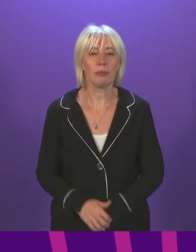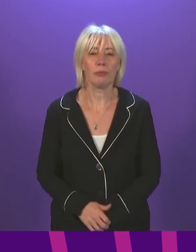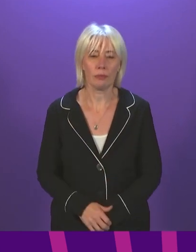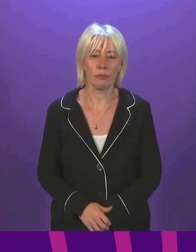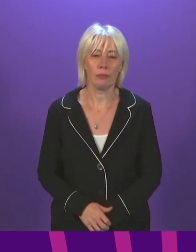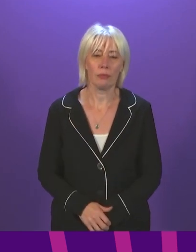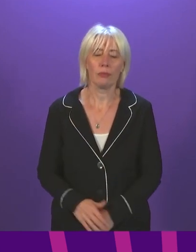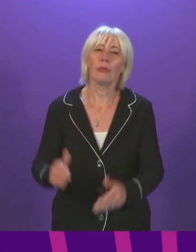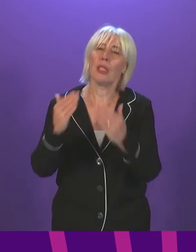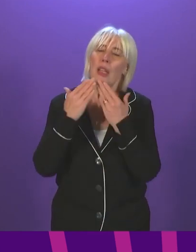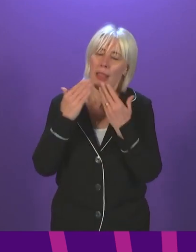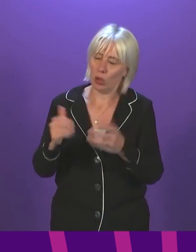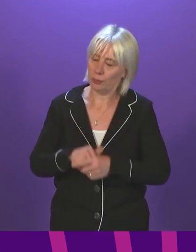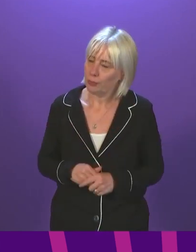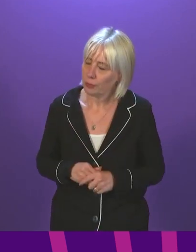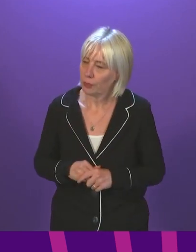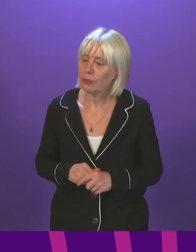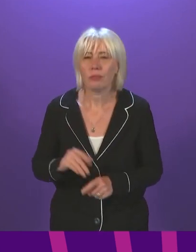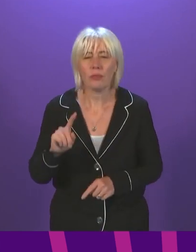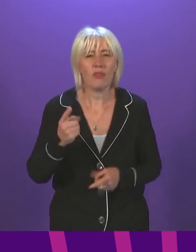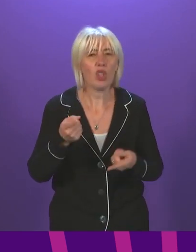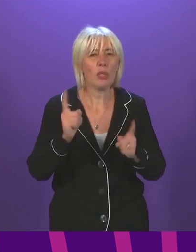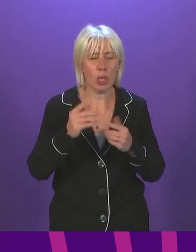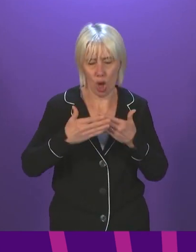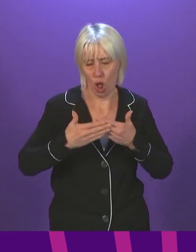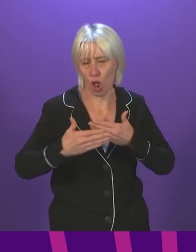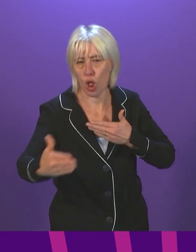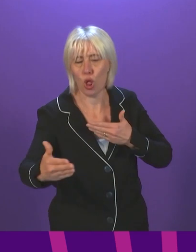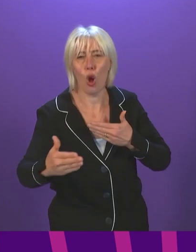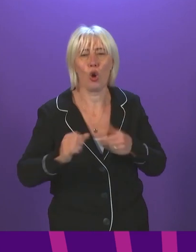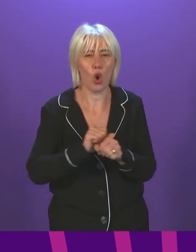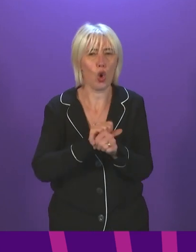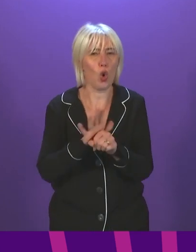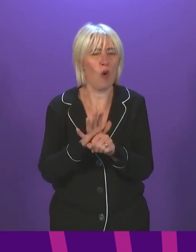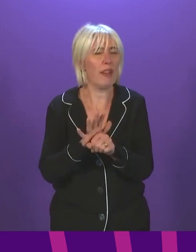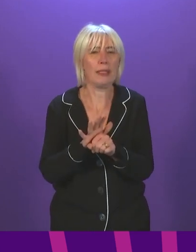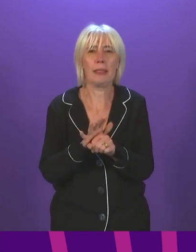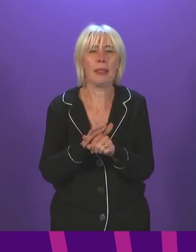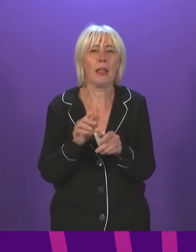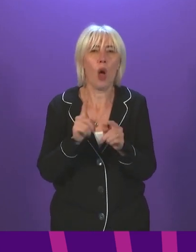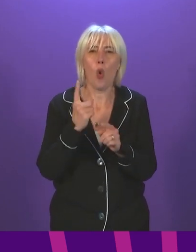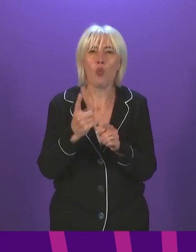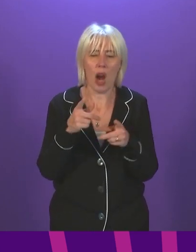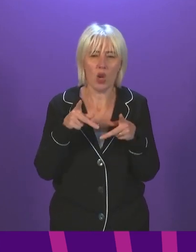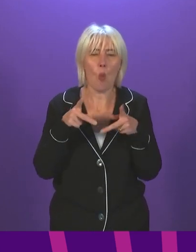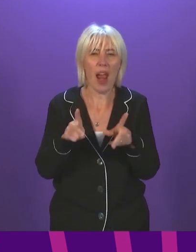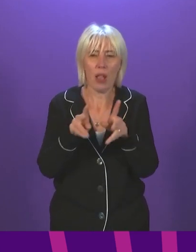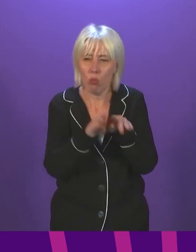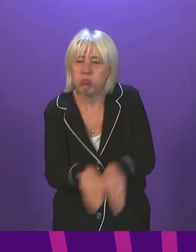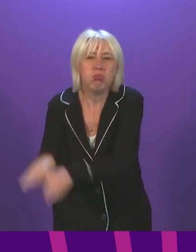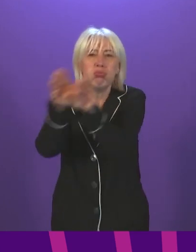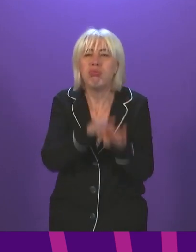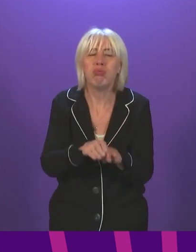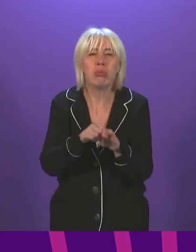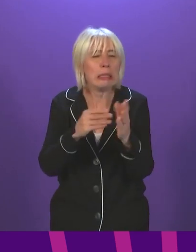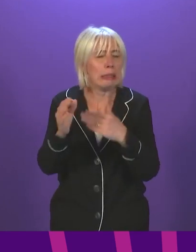Thank you for saying, officer. First Minister, we know that long COVID can't be properly handled with a one-size-fits-all approach due to both its